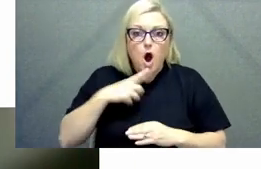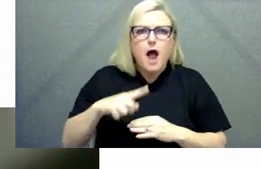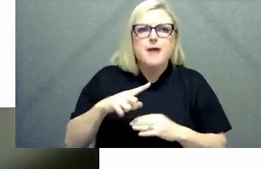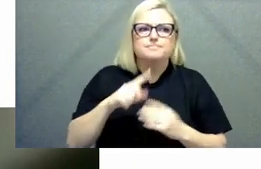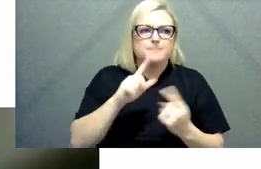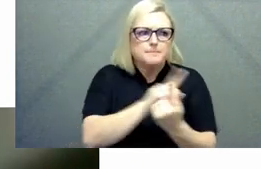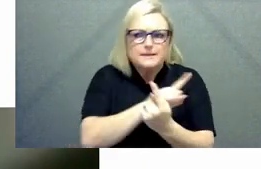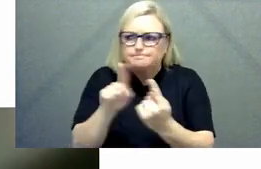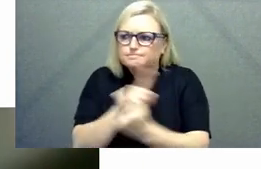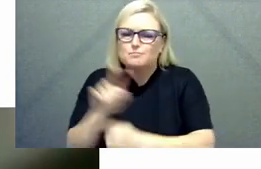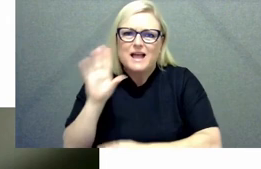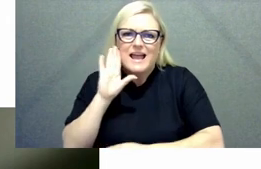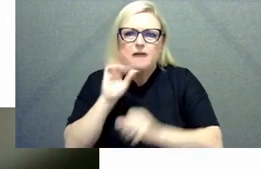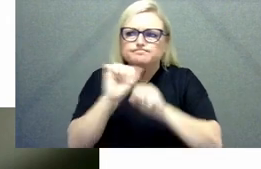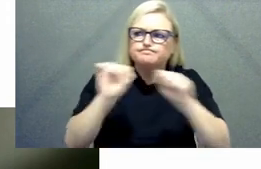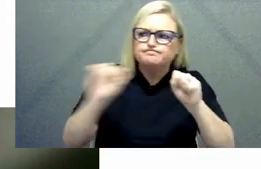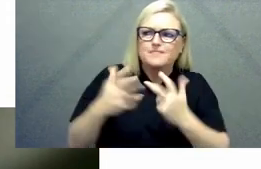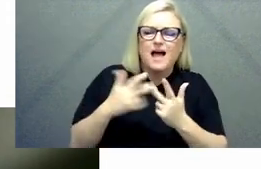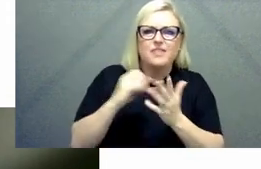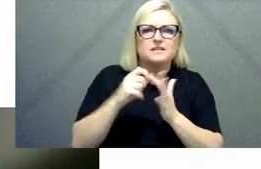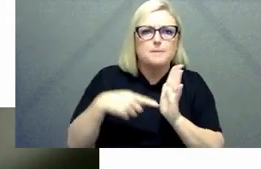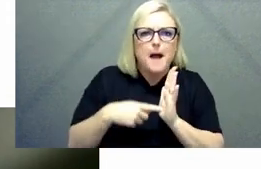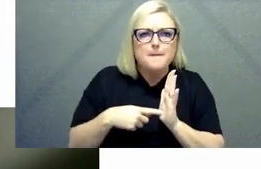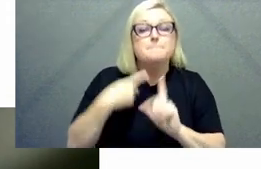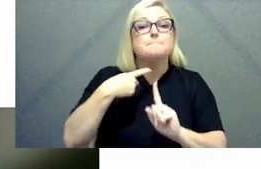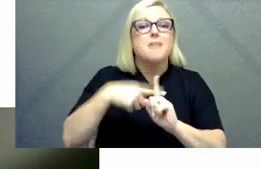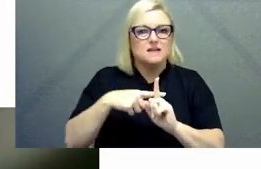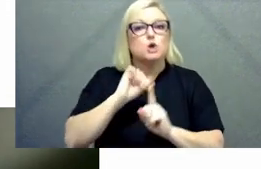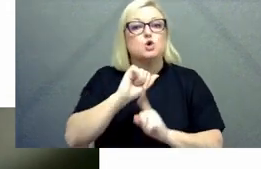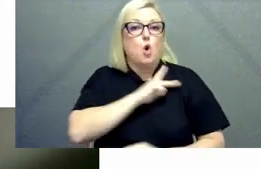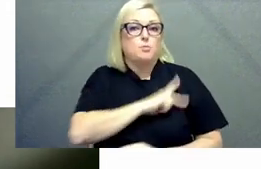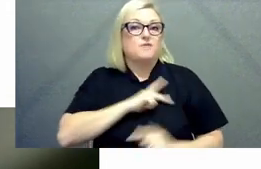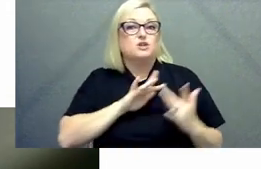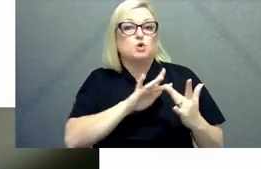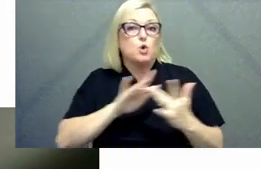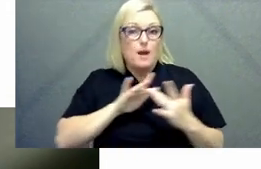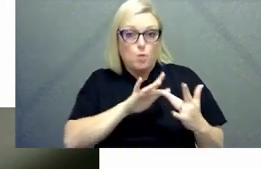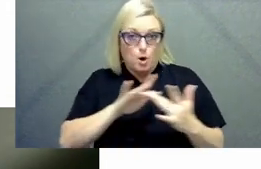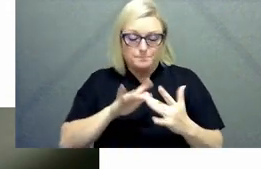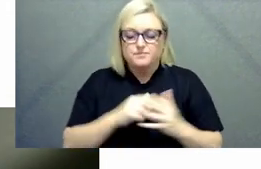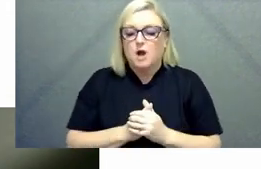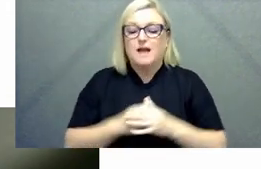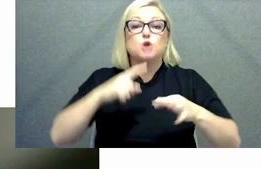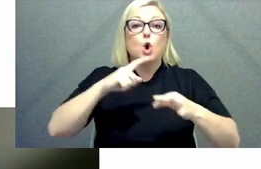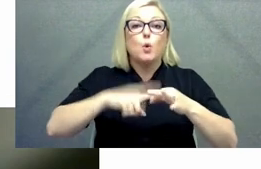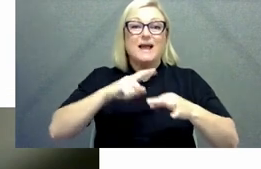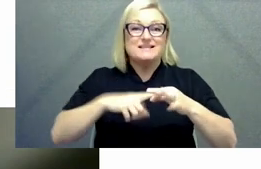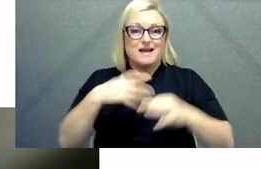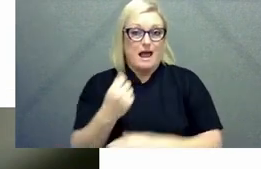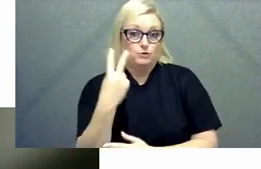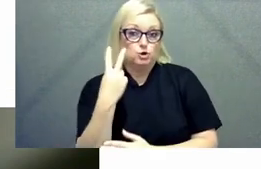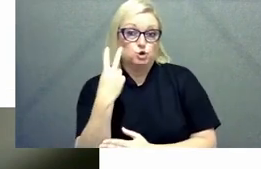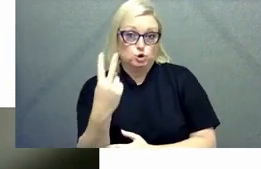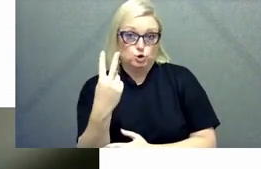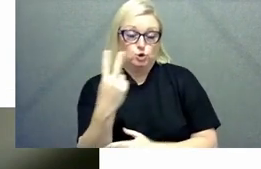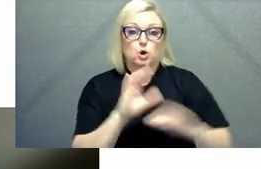professional network in queensland because we're amazing we have two networks agln queensland and